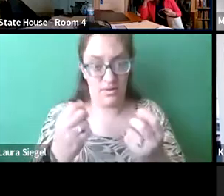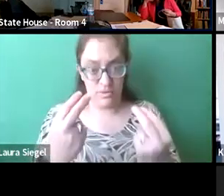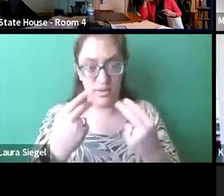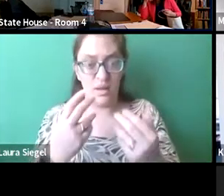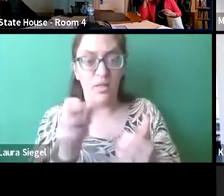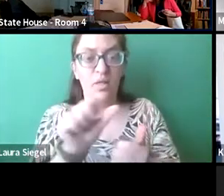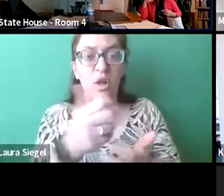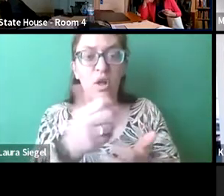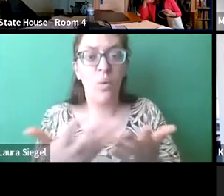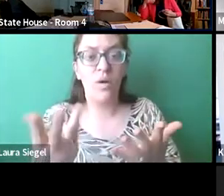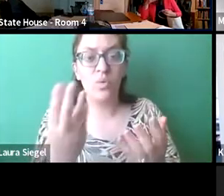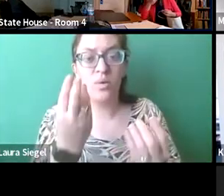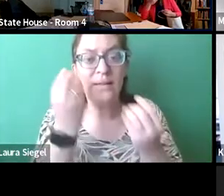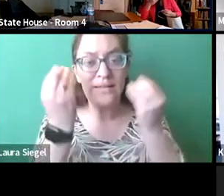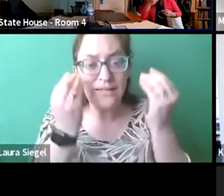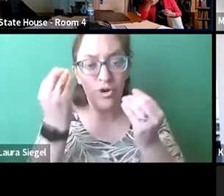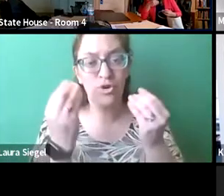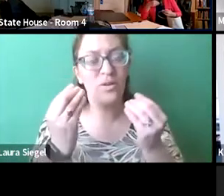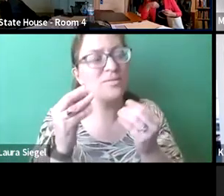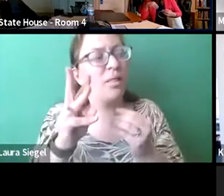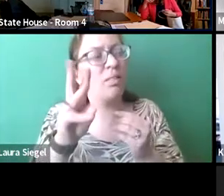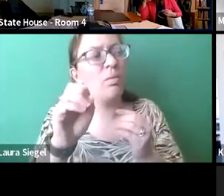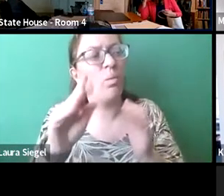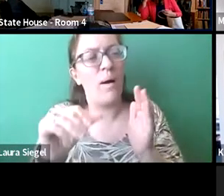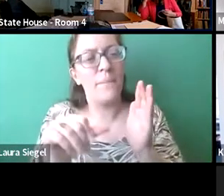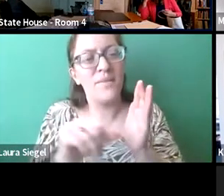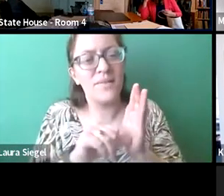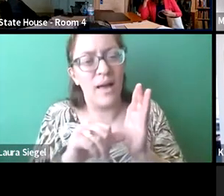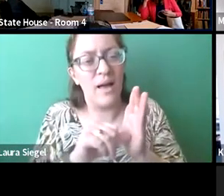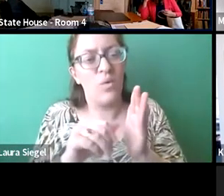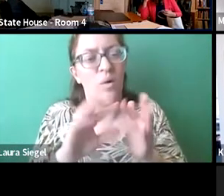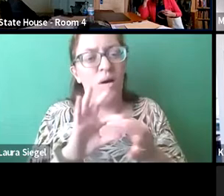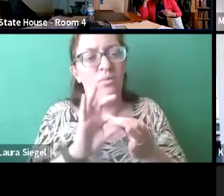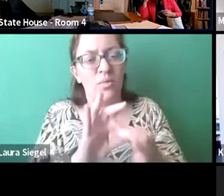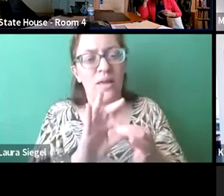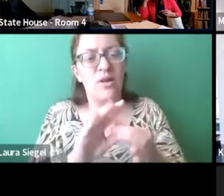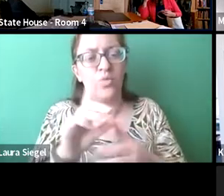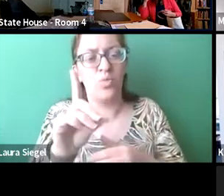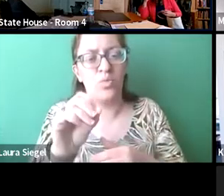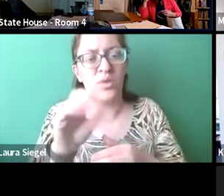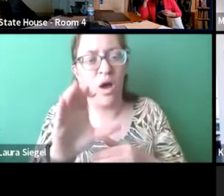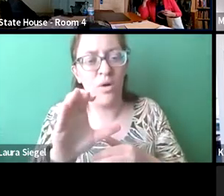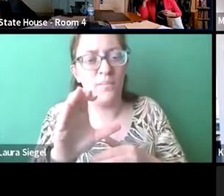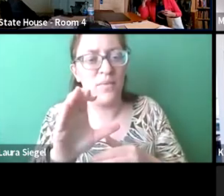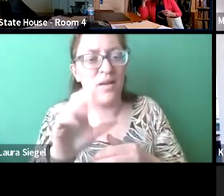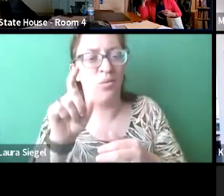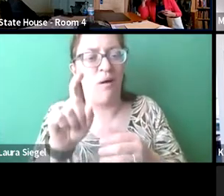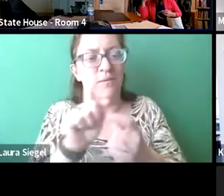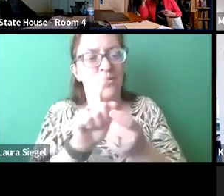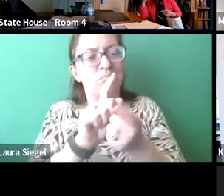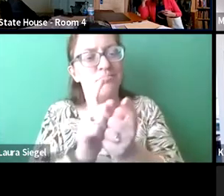And the other thing that I wanted for you to consider, um,